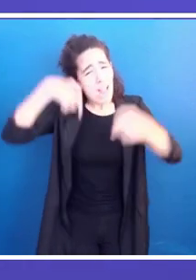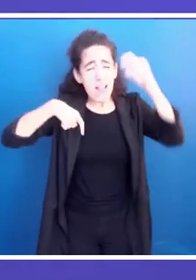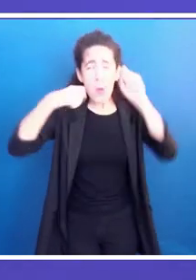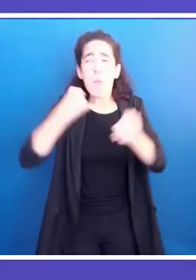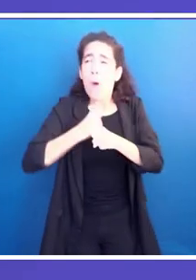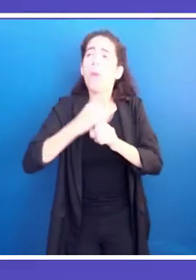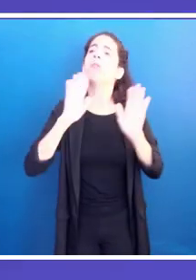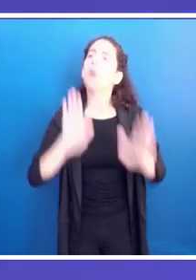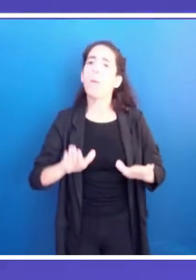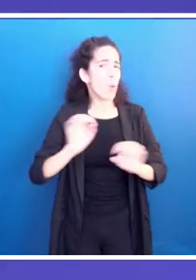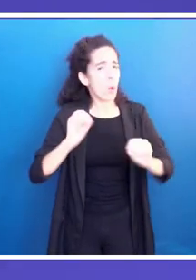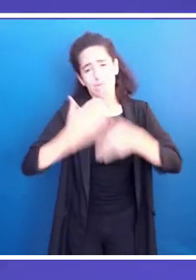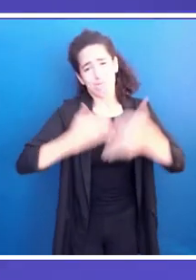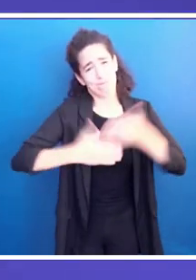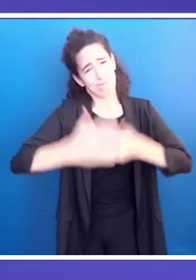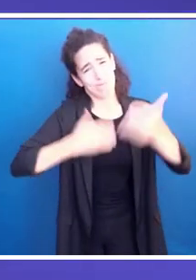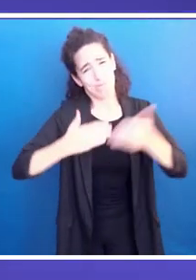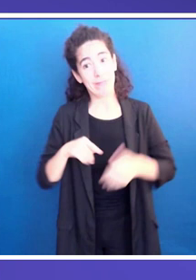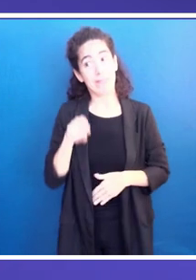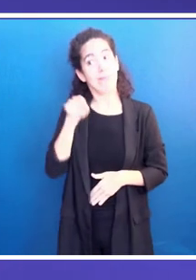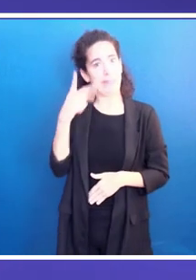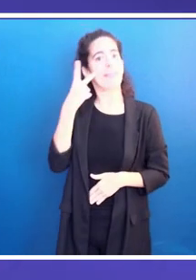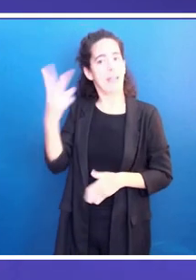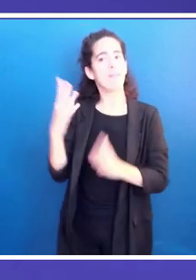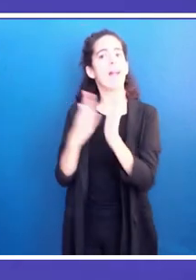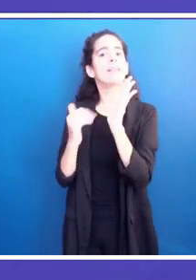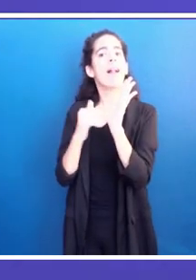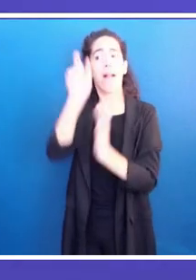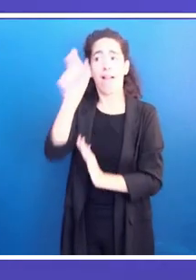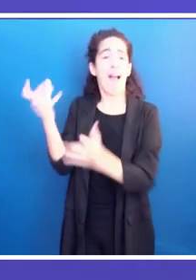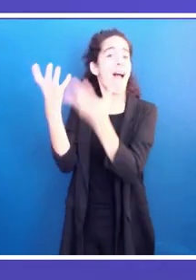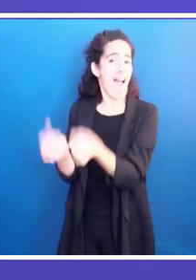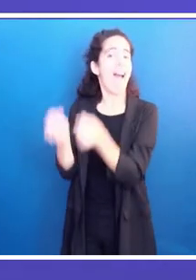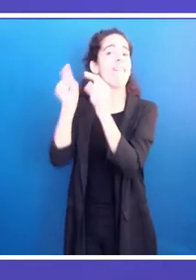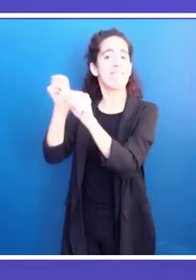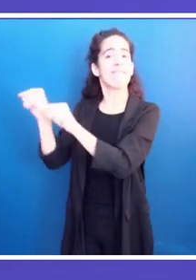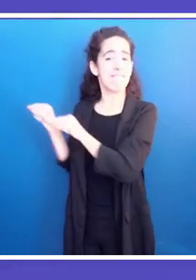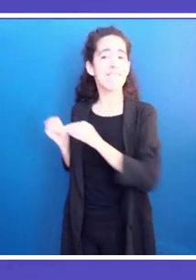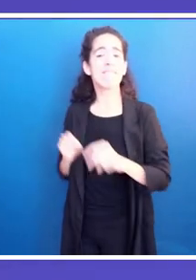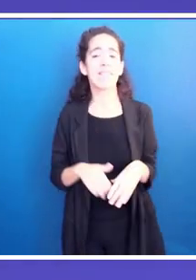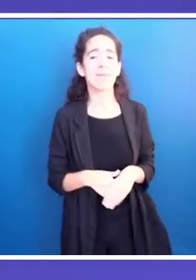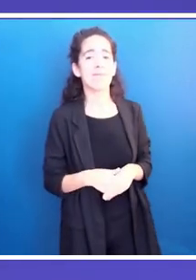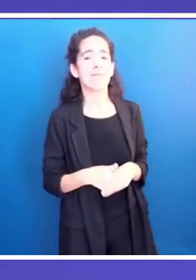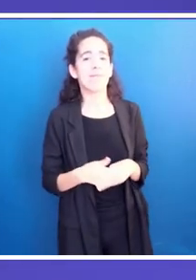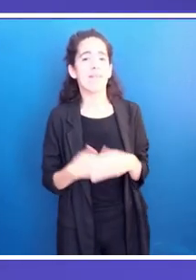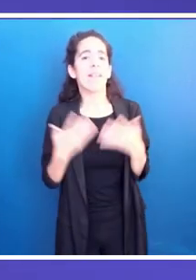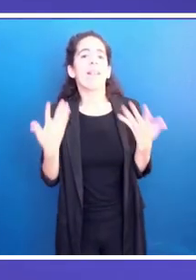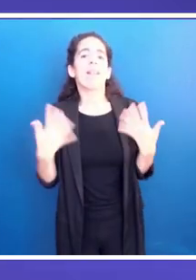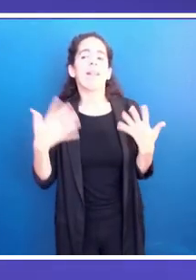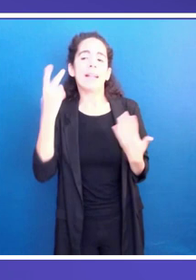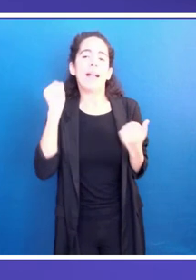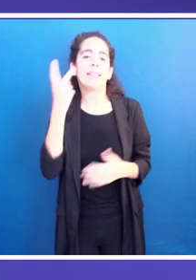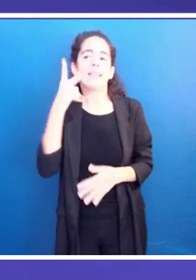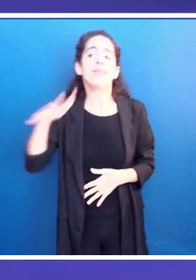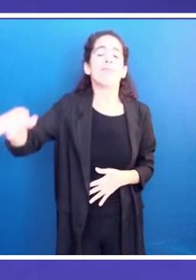poverty issues, problems with people who don't have a place to stay and who